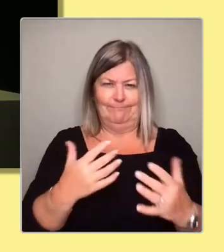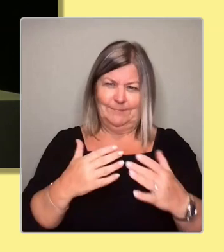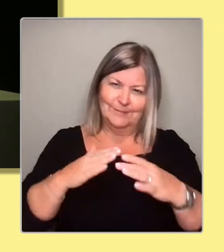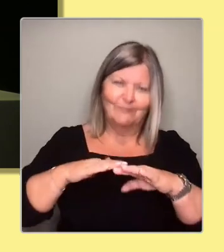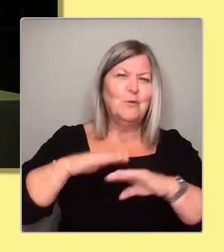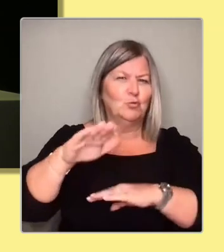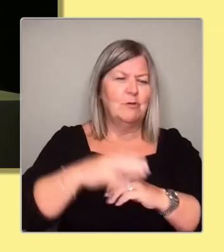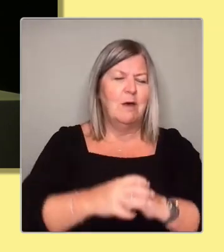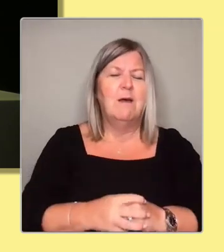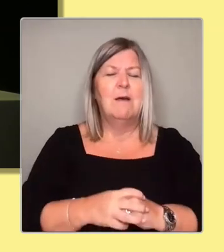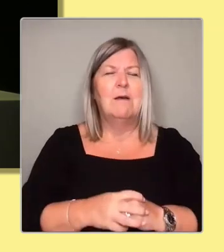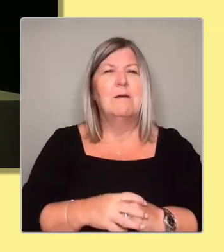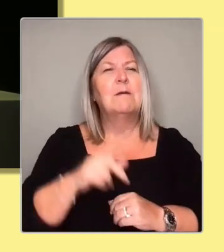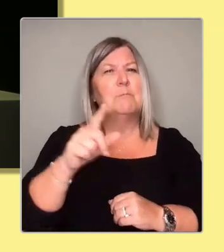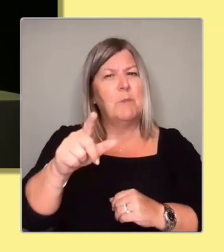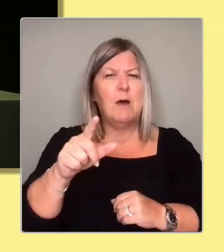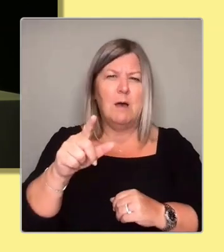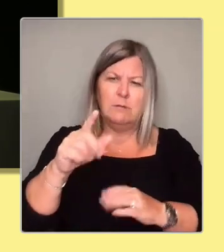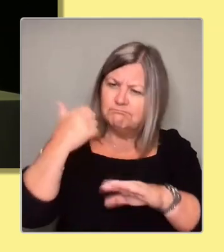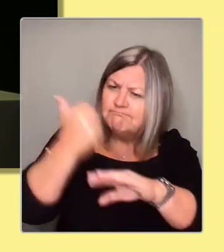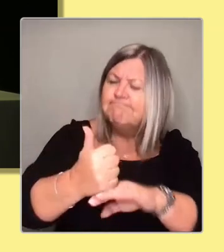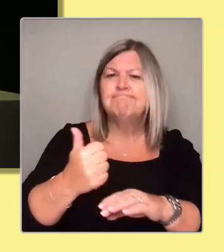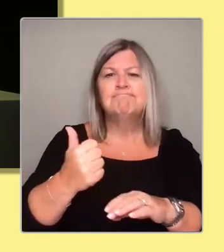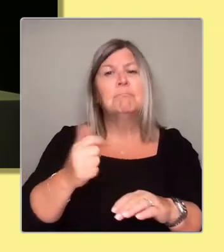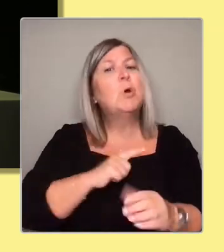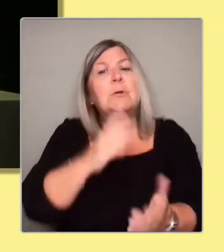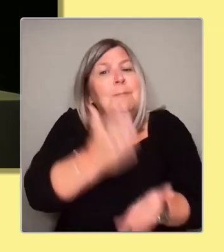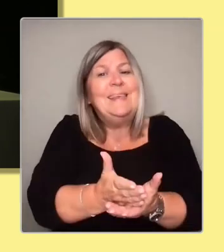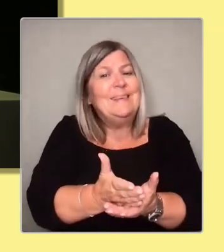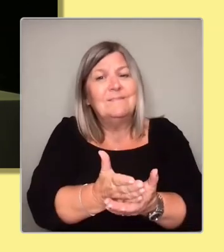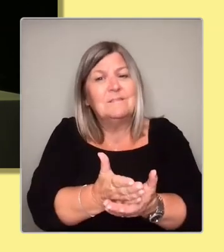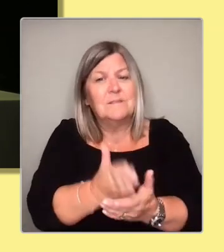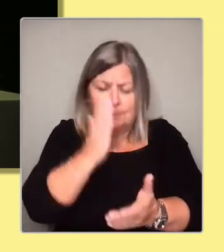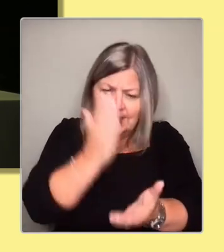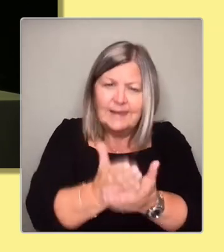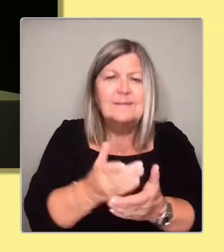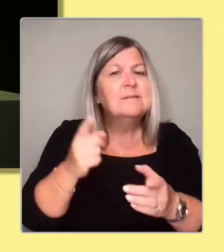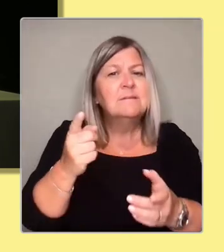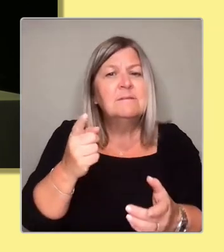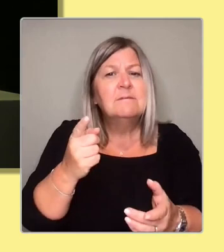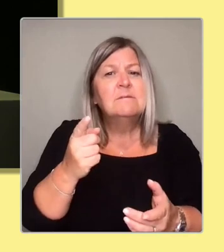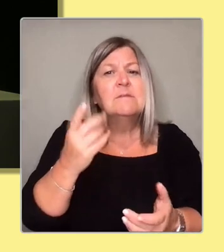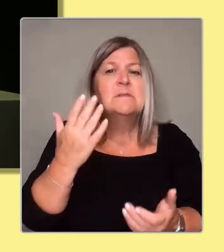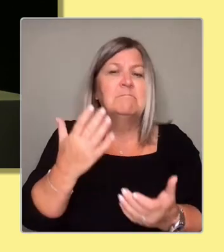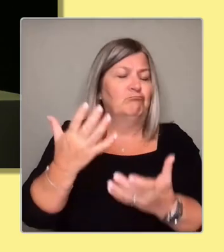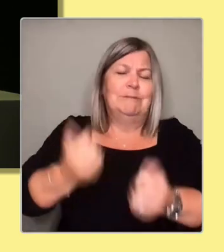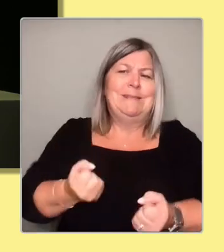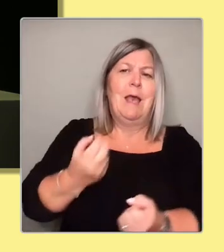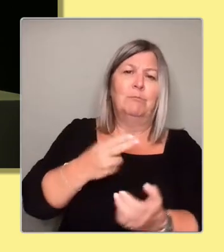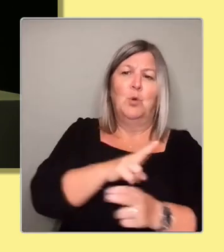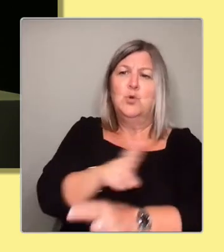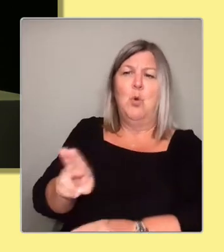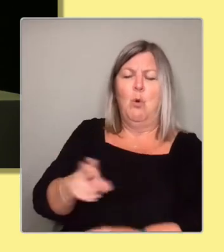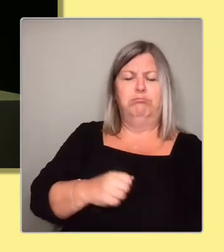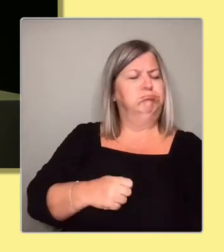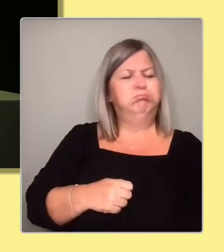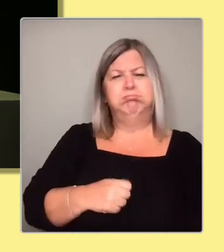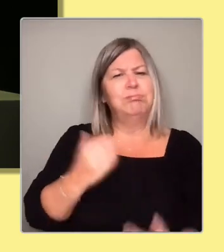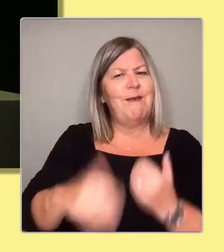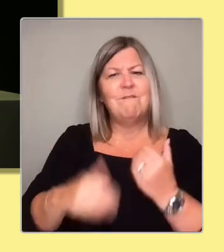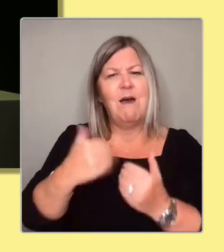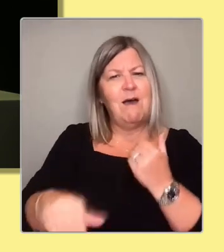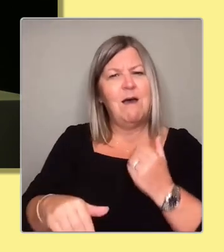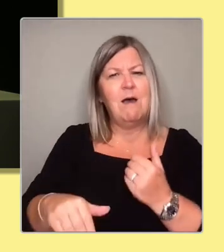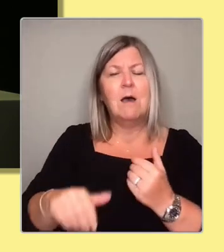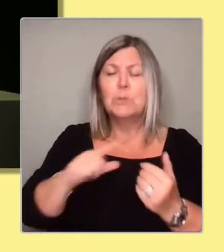They kept going because they believed. They didn't take no for an answer because they believed. And 30 years later